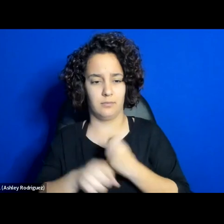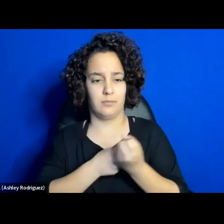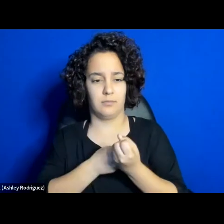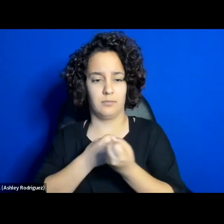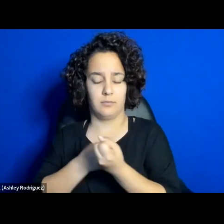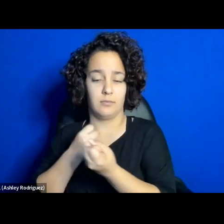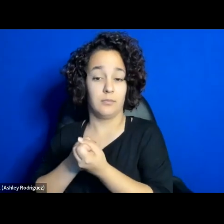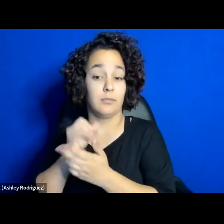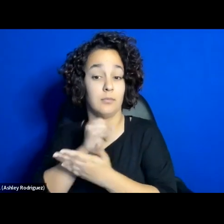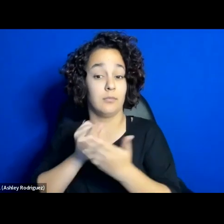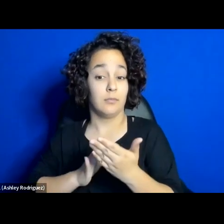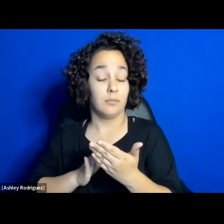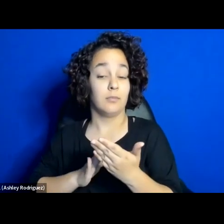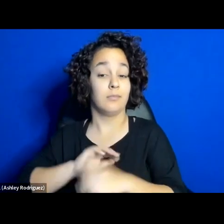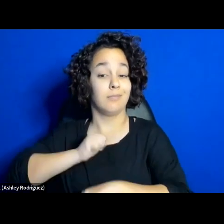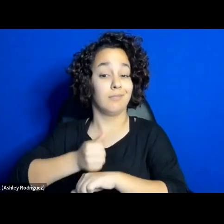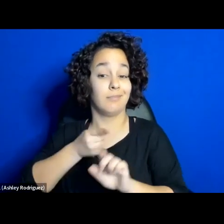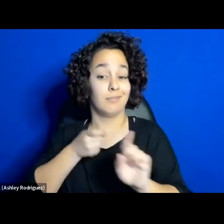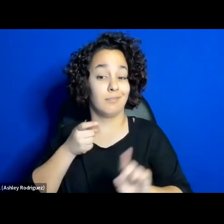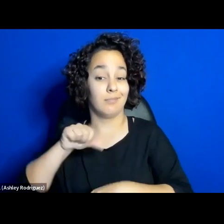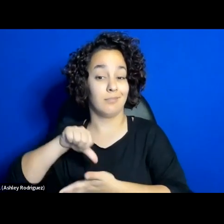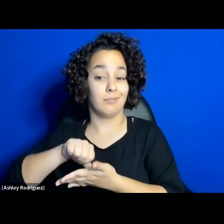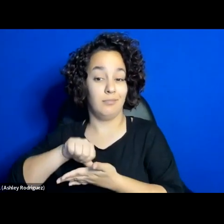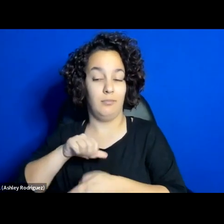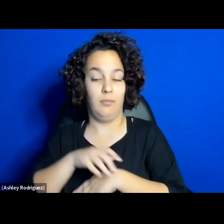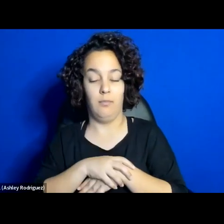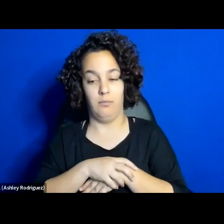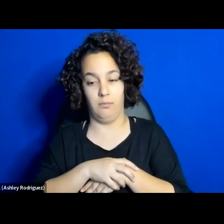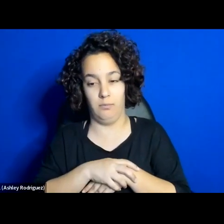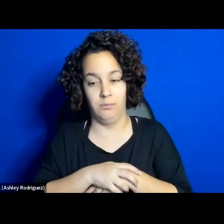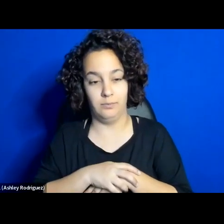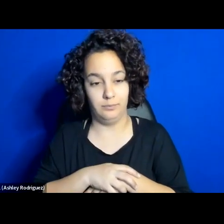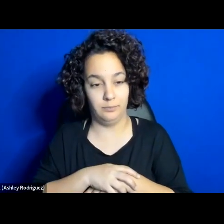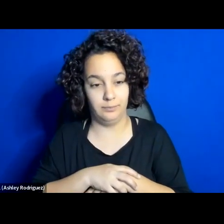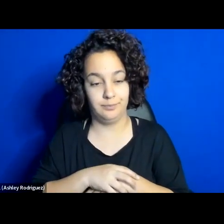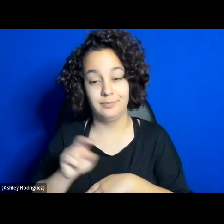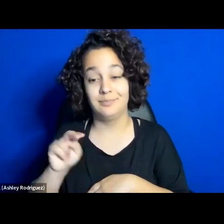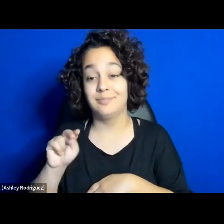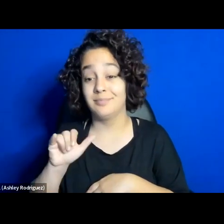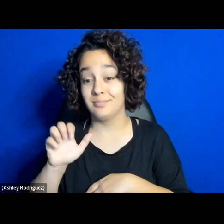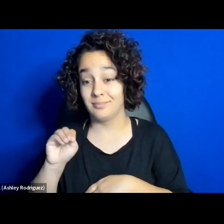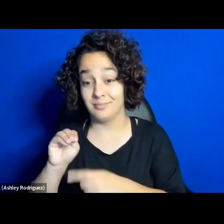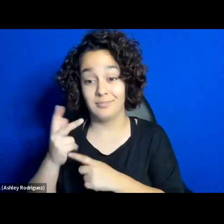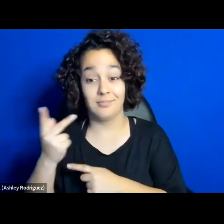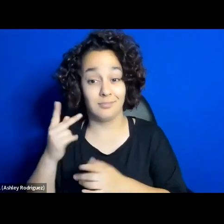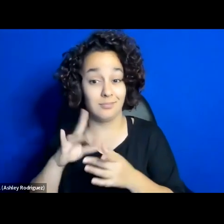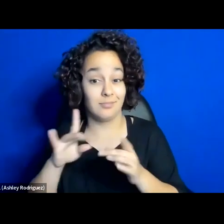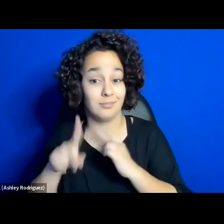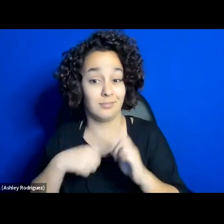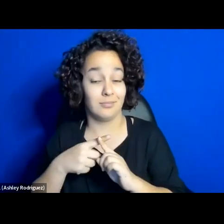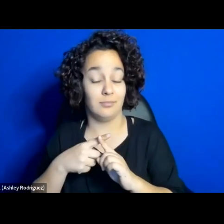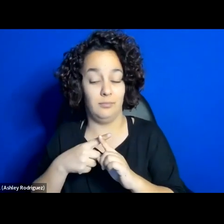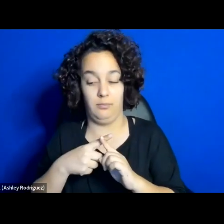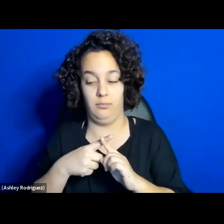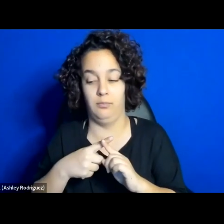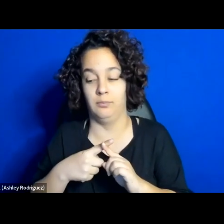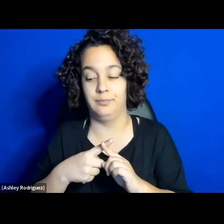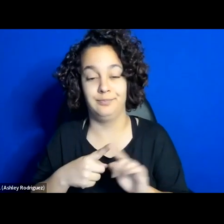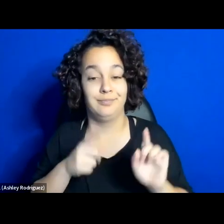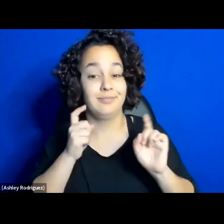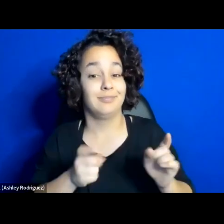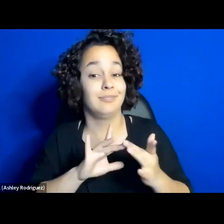artists based in Iran, and we have been Nassim and I talked about giving some you know online